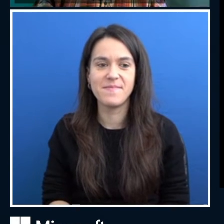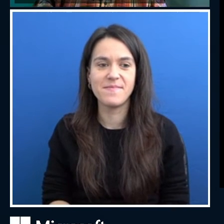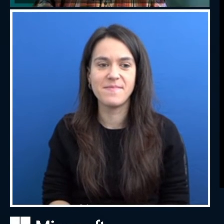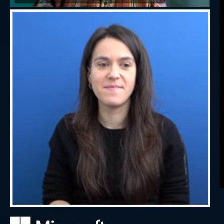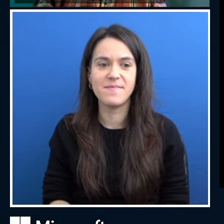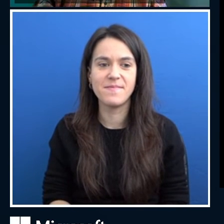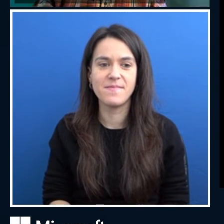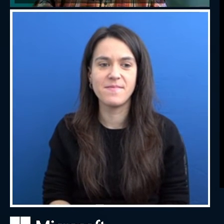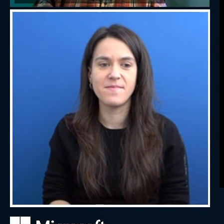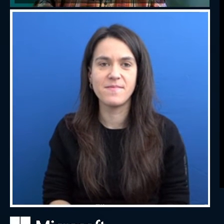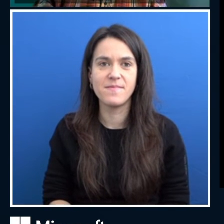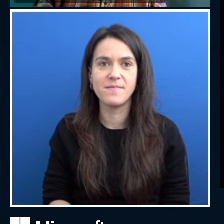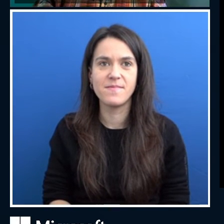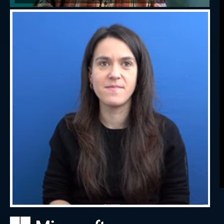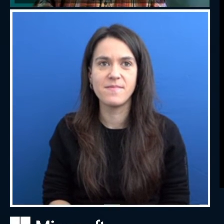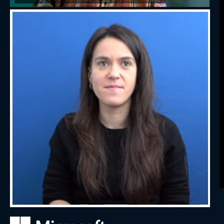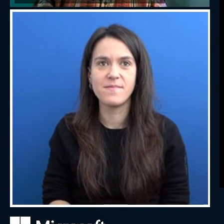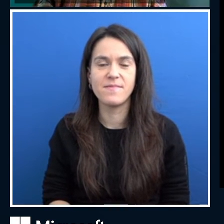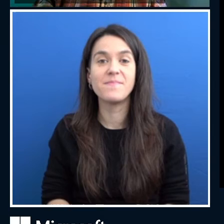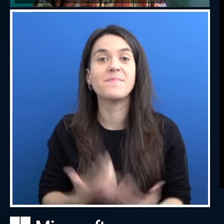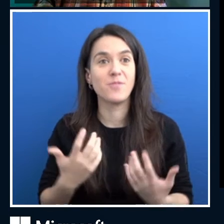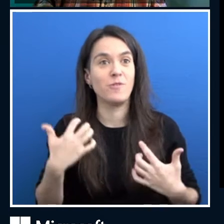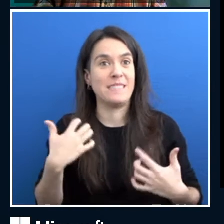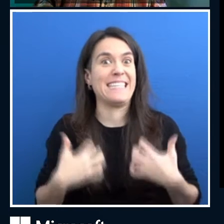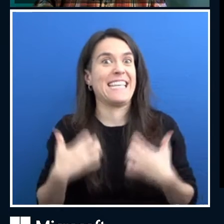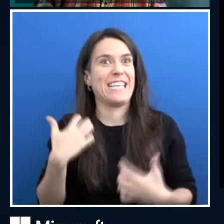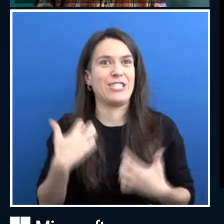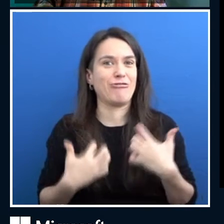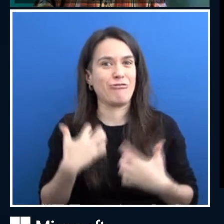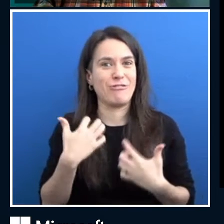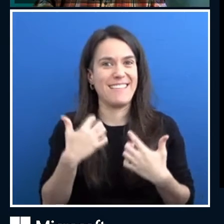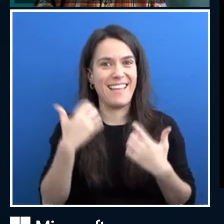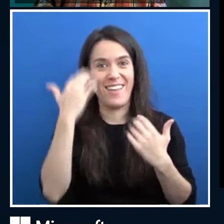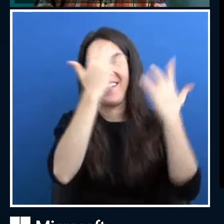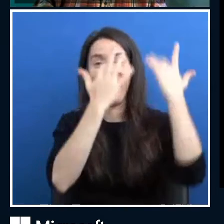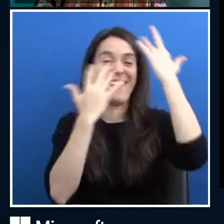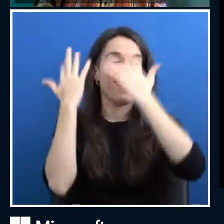there was this interesting idea that in